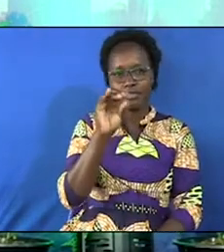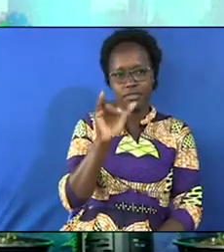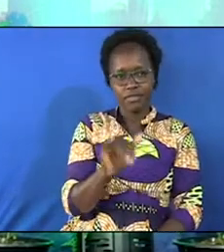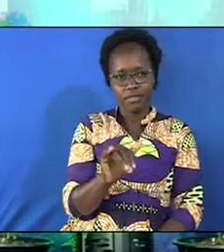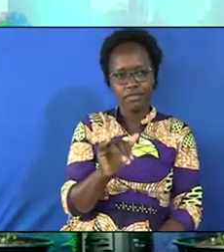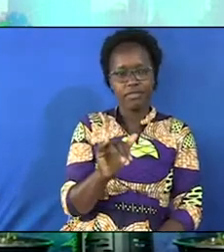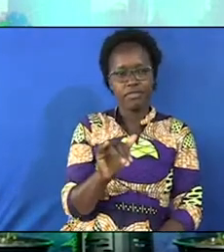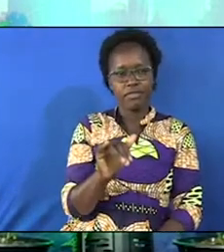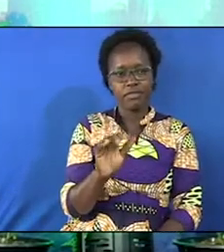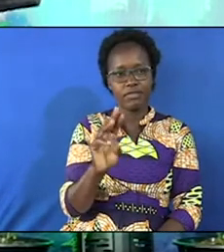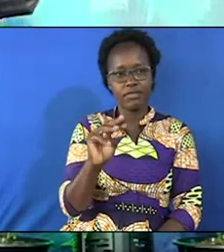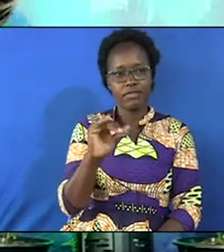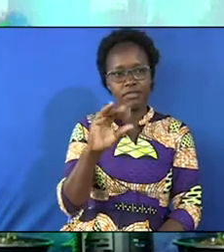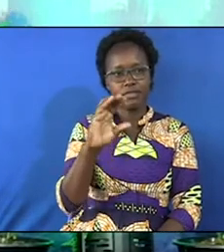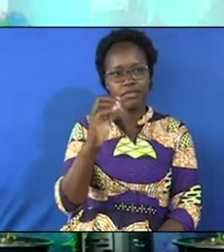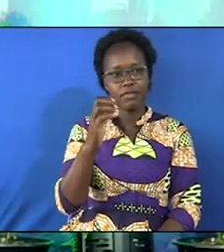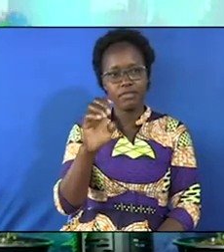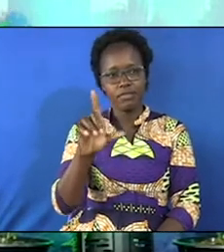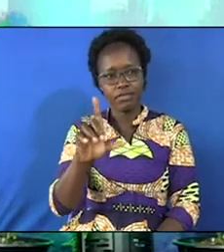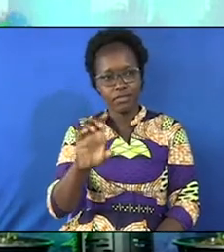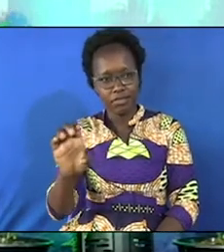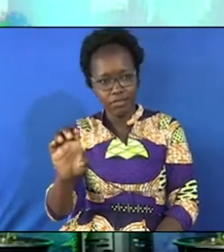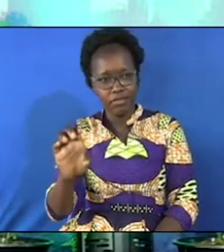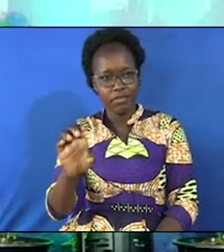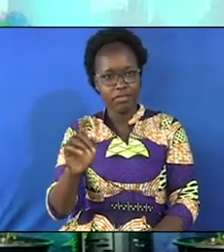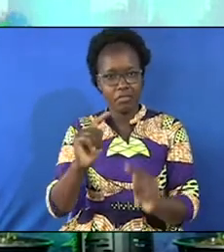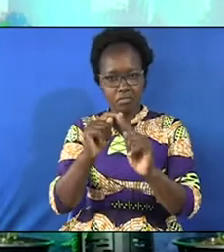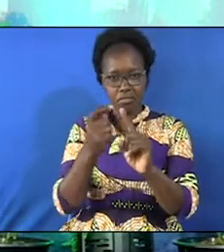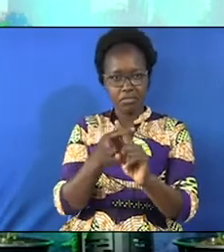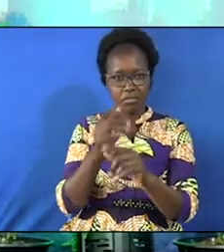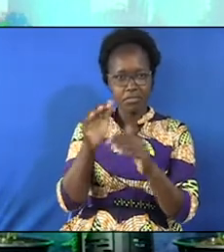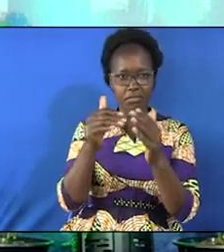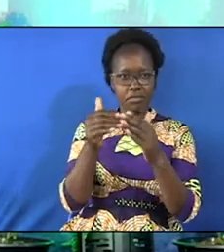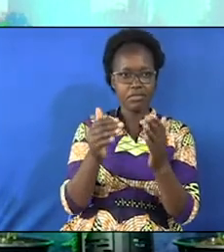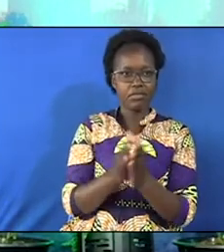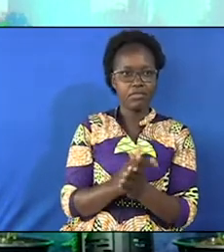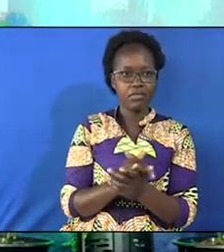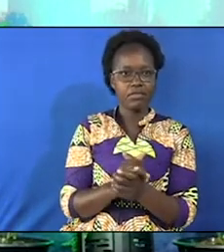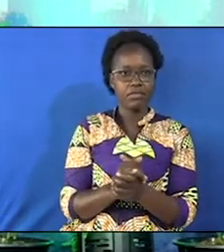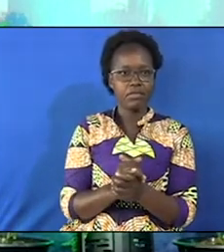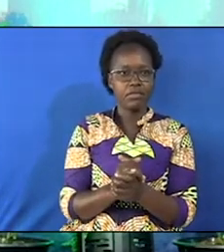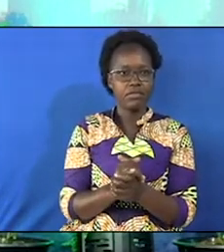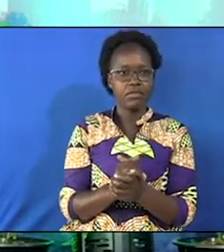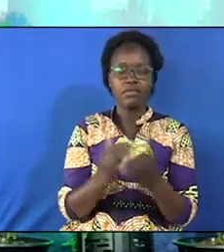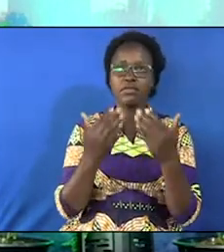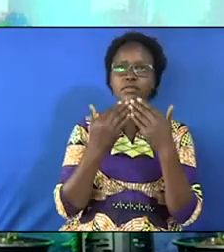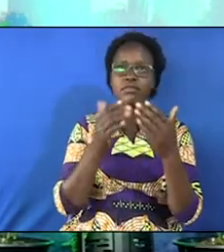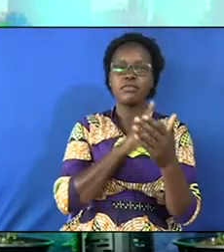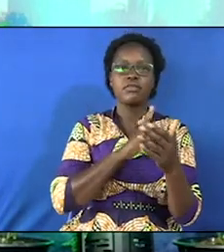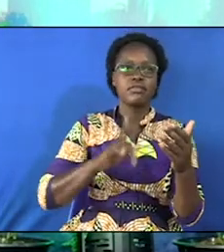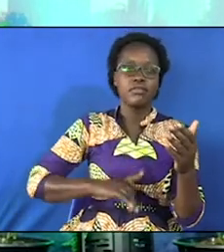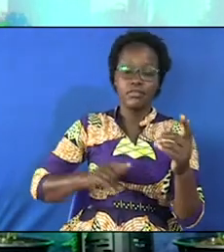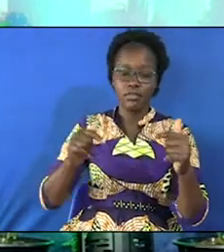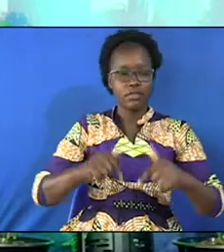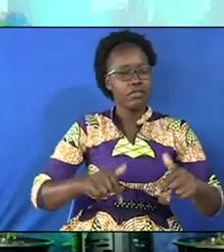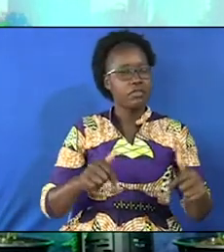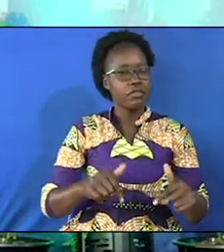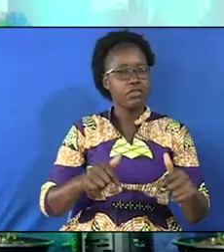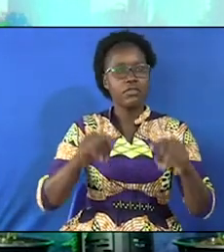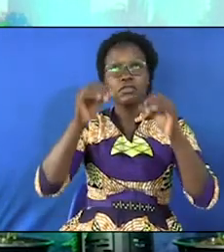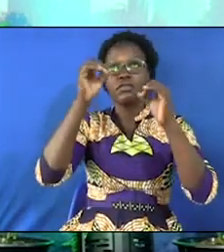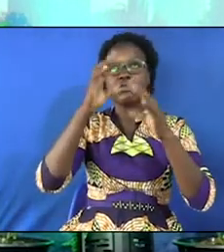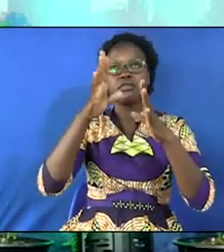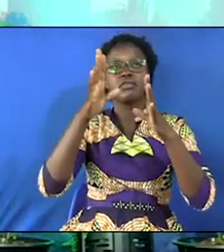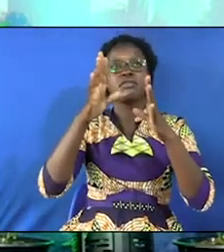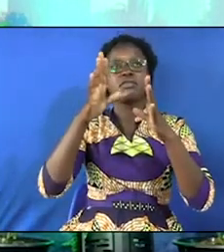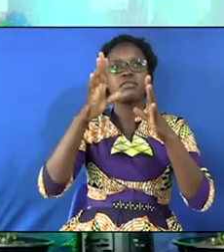Michelle, and the team. May the Lord bless you. We thank the Lord for this day. God